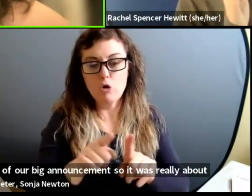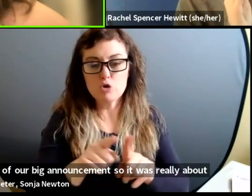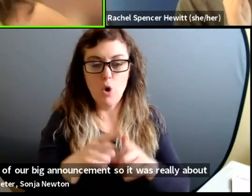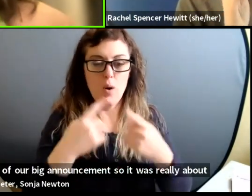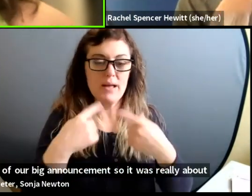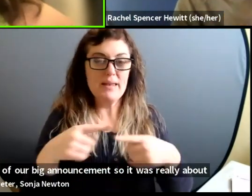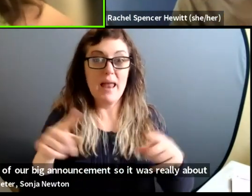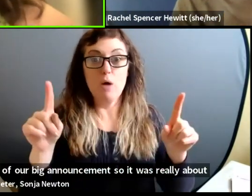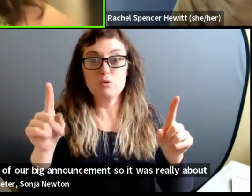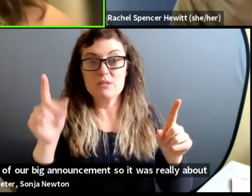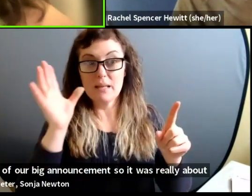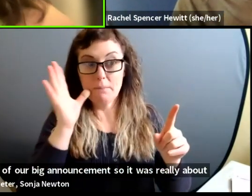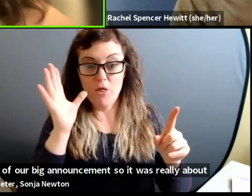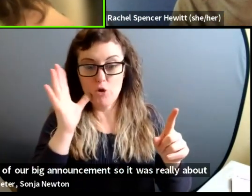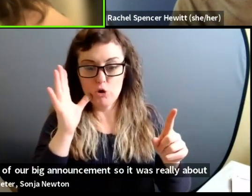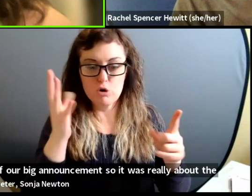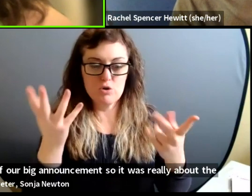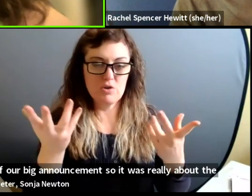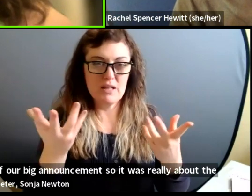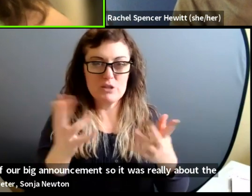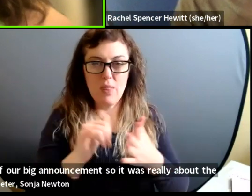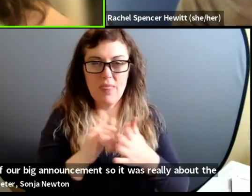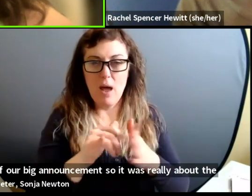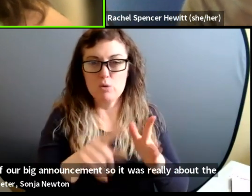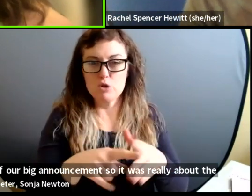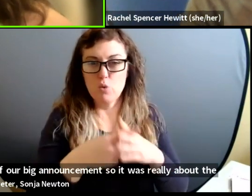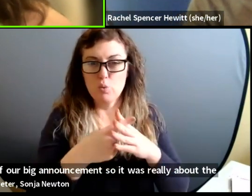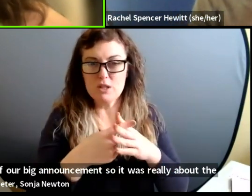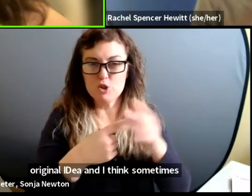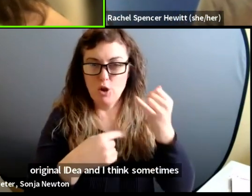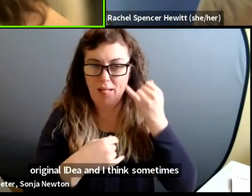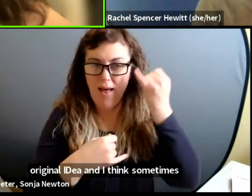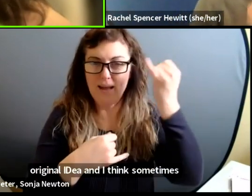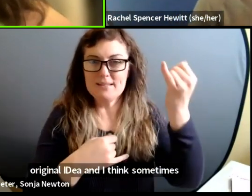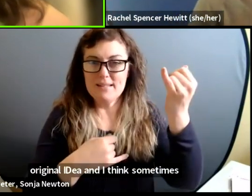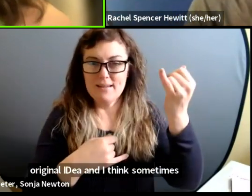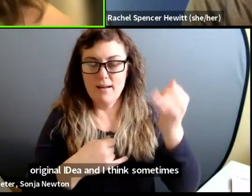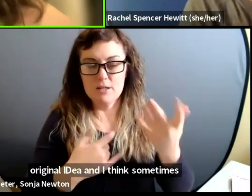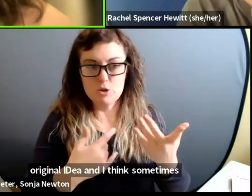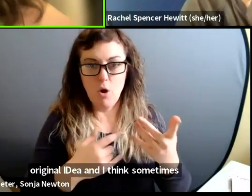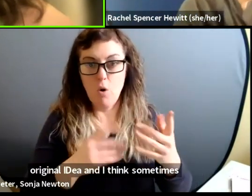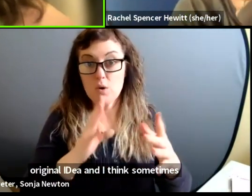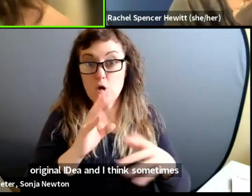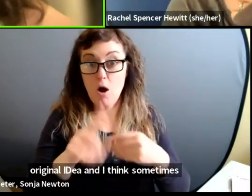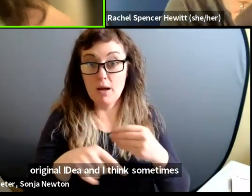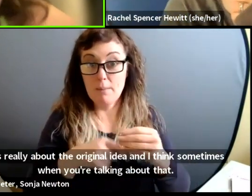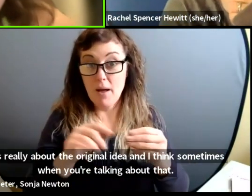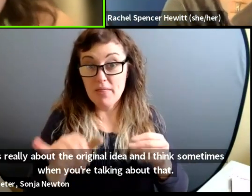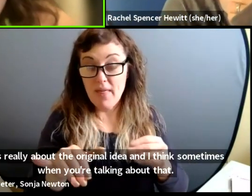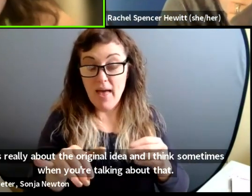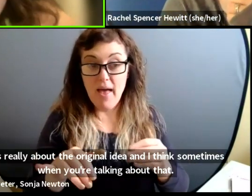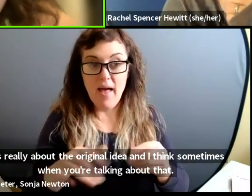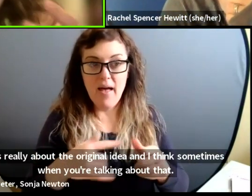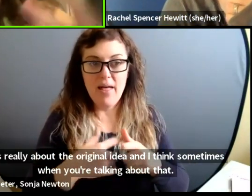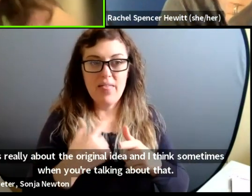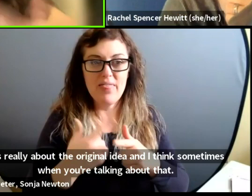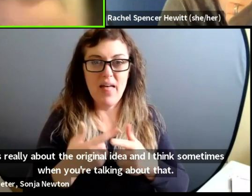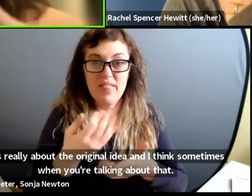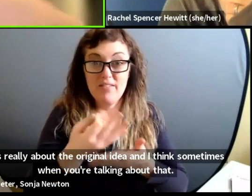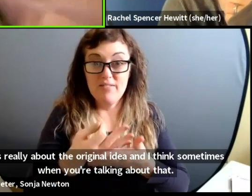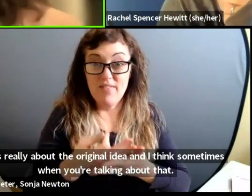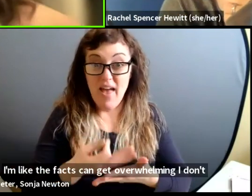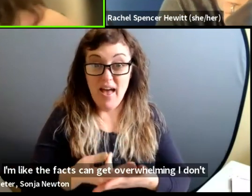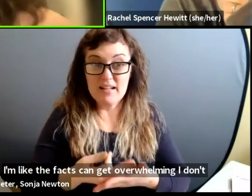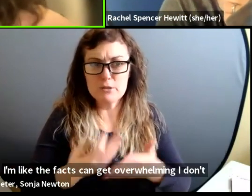uh, the original idea. And I think sometimes when you're talking about that, um, like the facts can get overwhelming. I don't